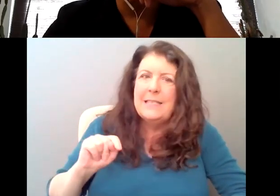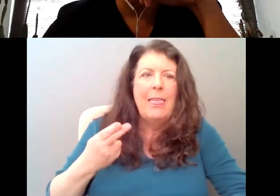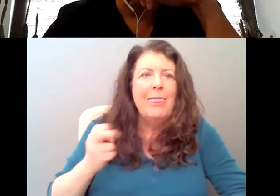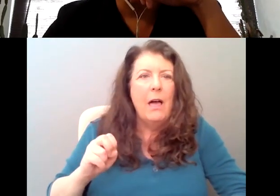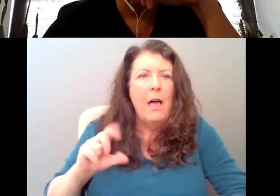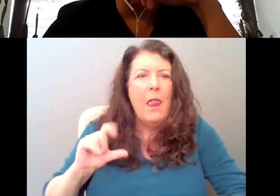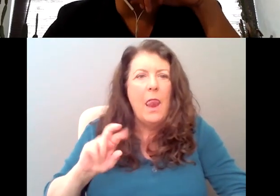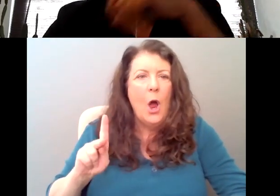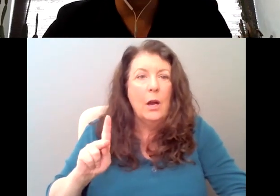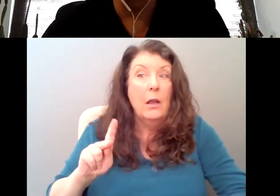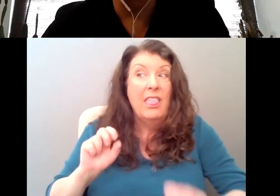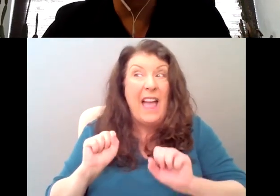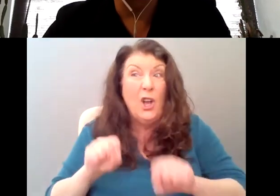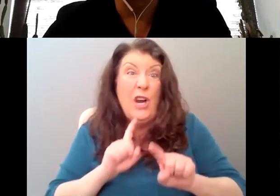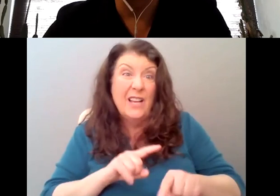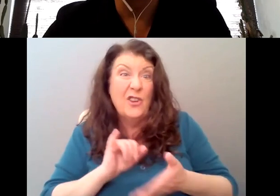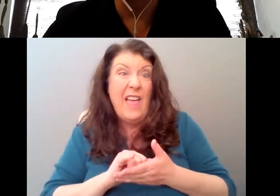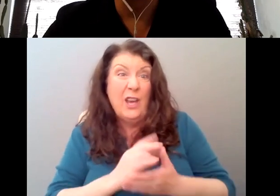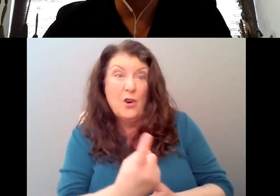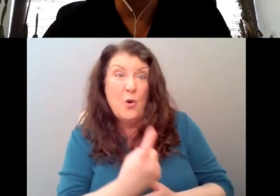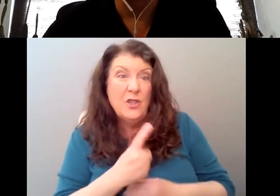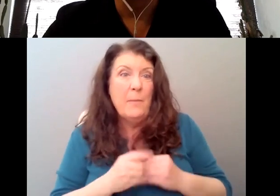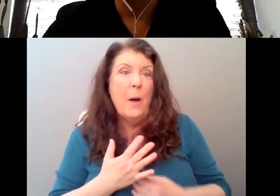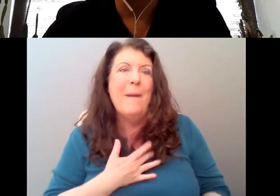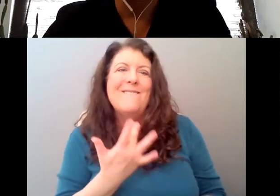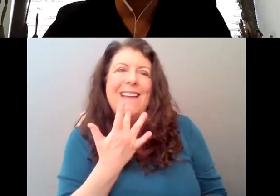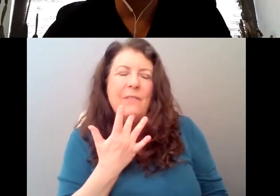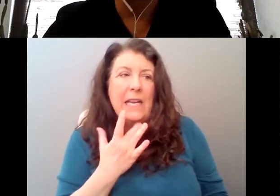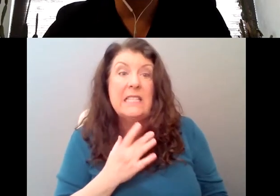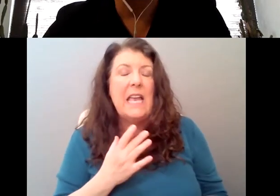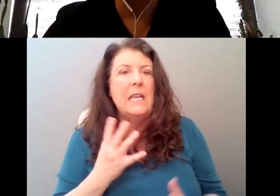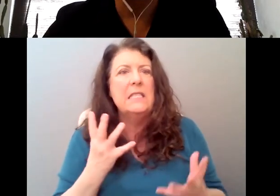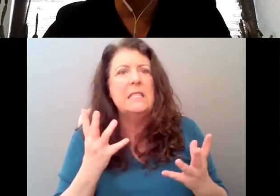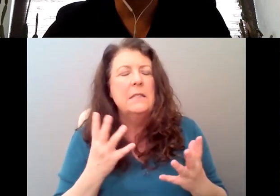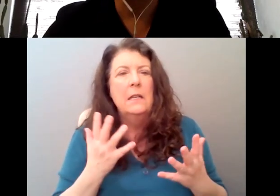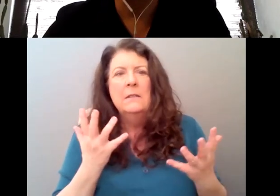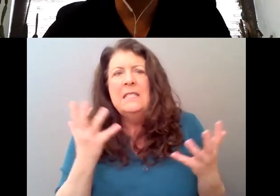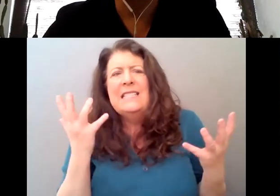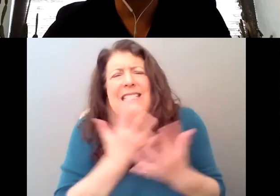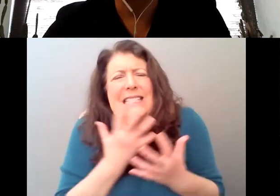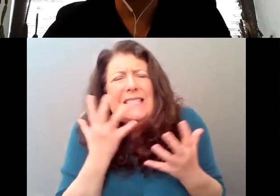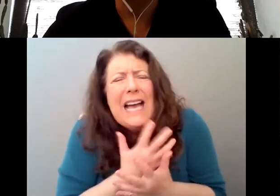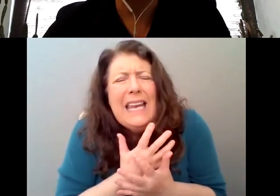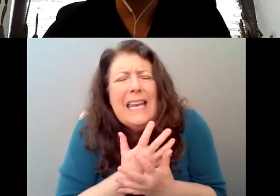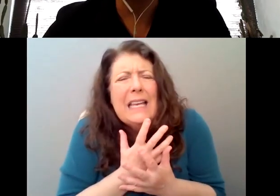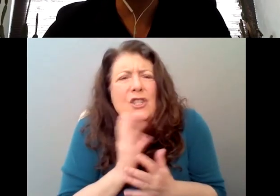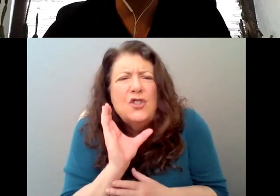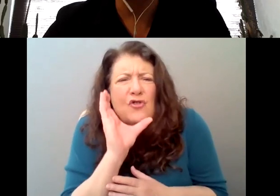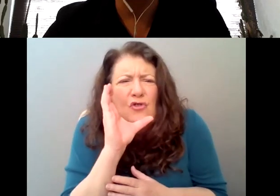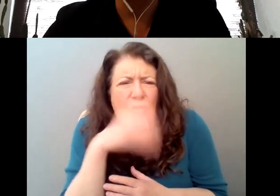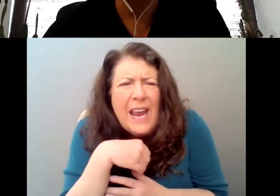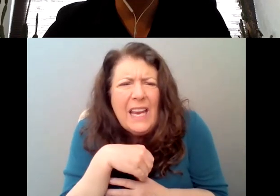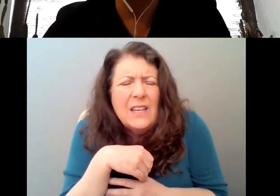stunning, strange poem that, um, is all about the speaker of the poem